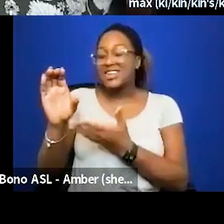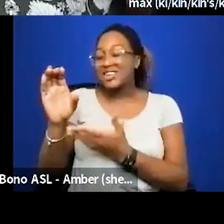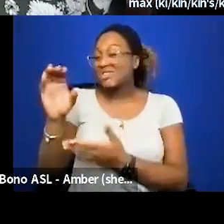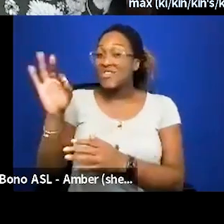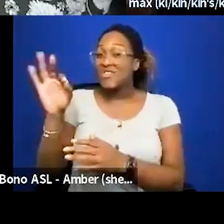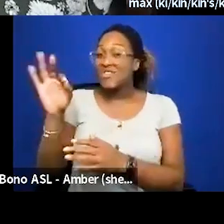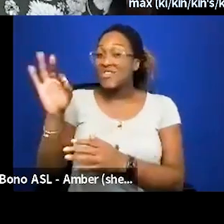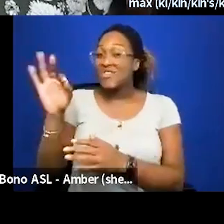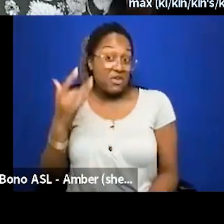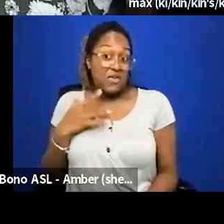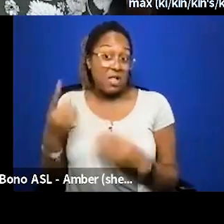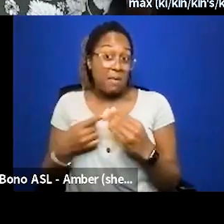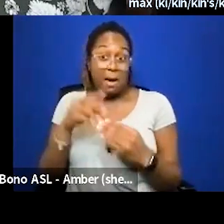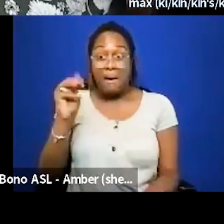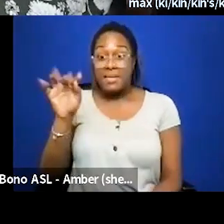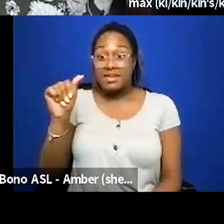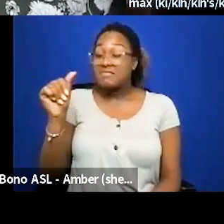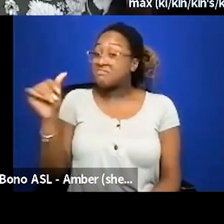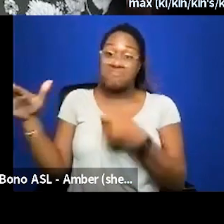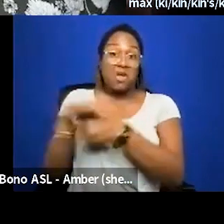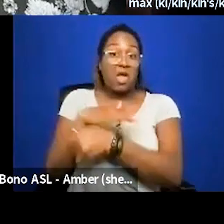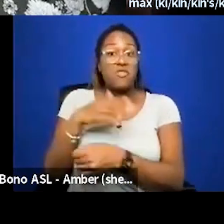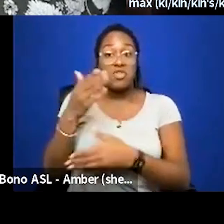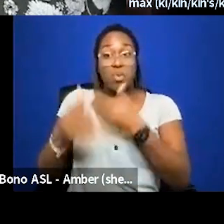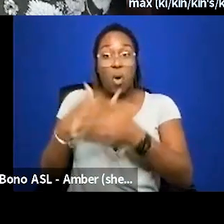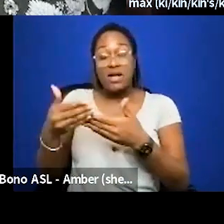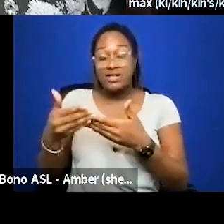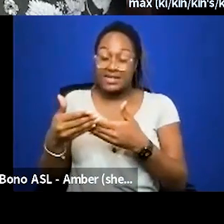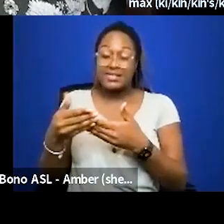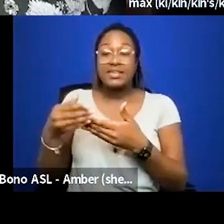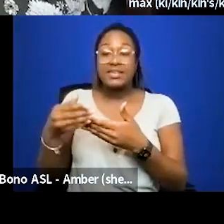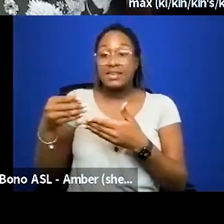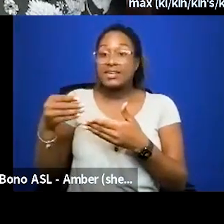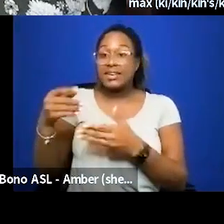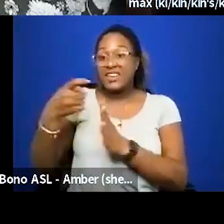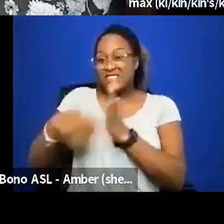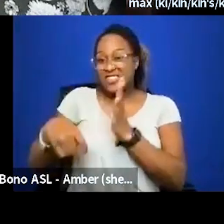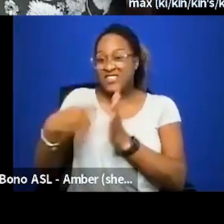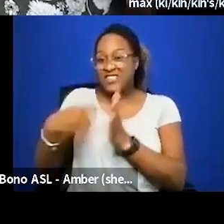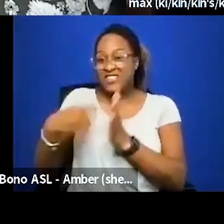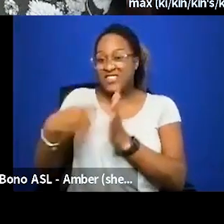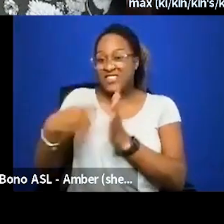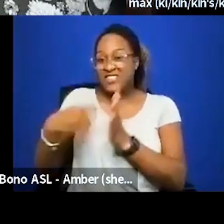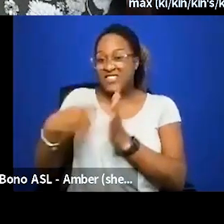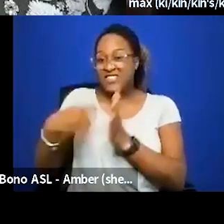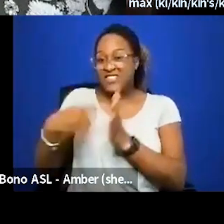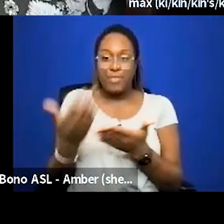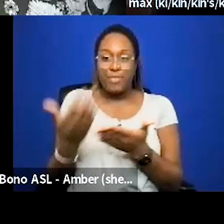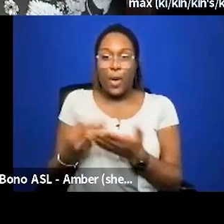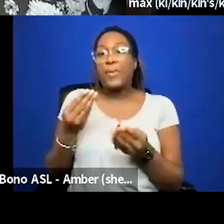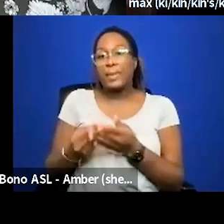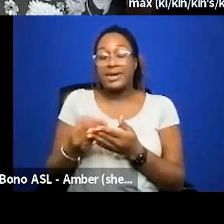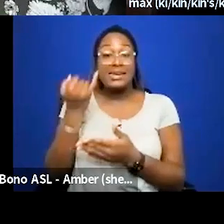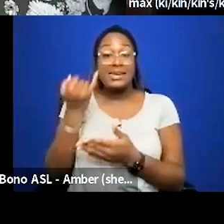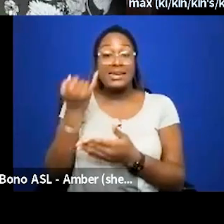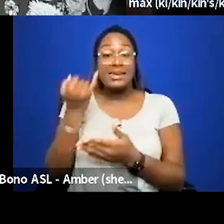about them covers all the processing fees for those fundraisers so we get every penny of donation that is made through those methods if you make your donation